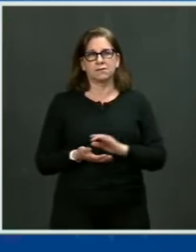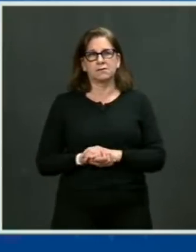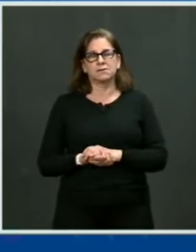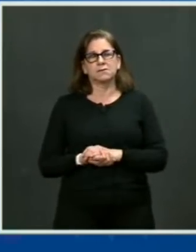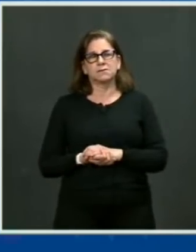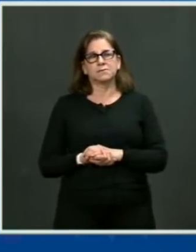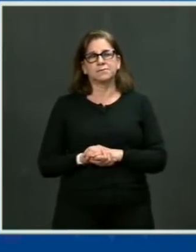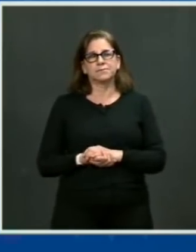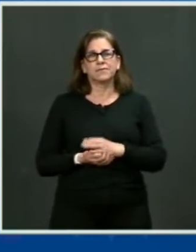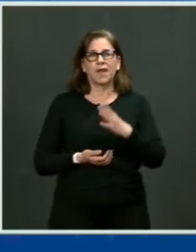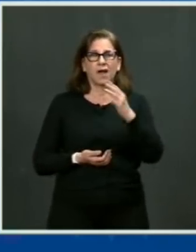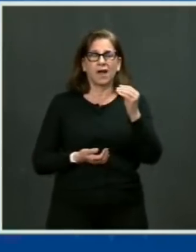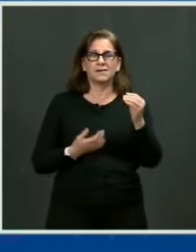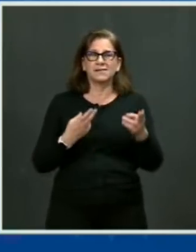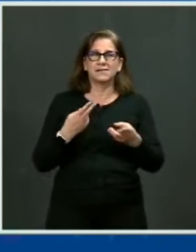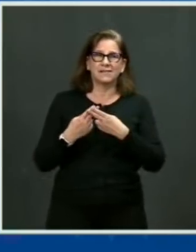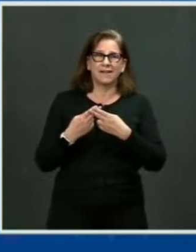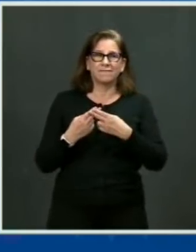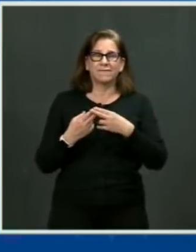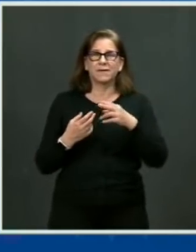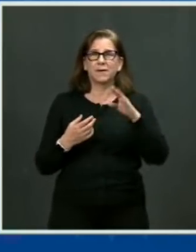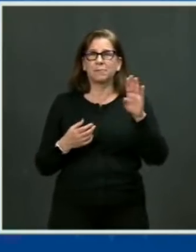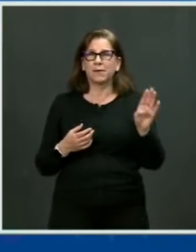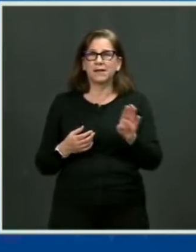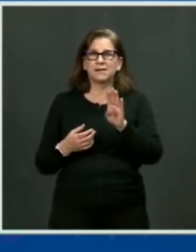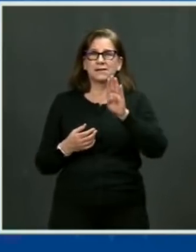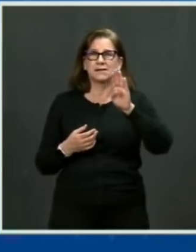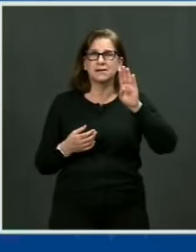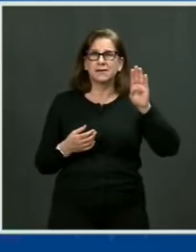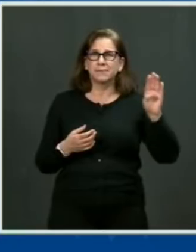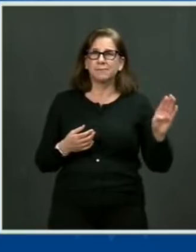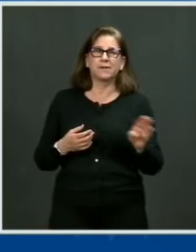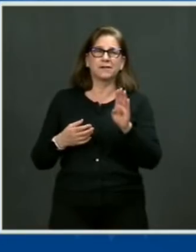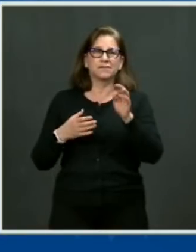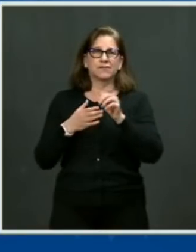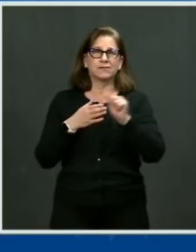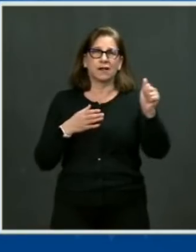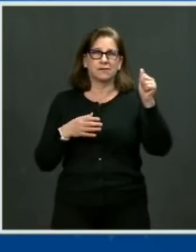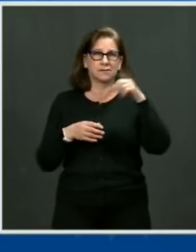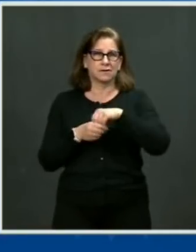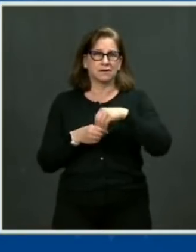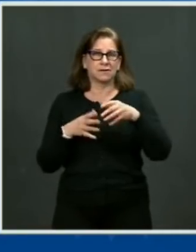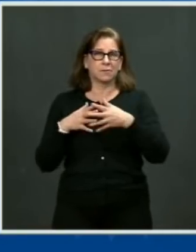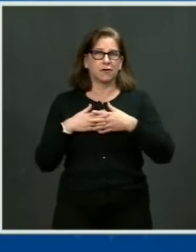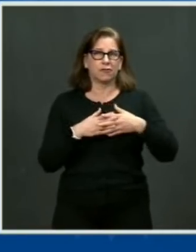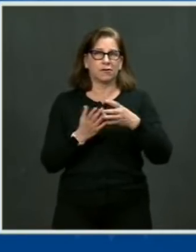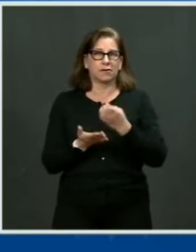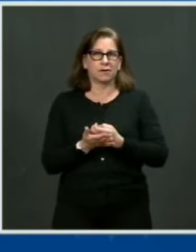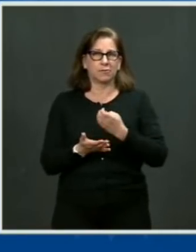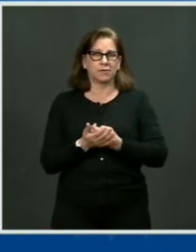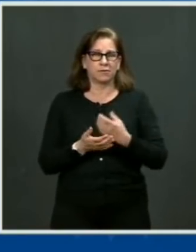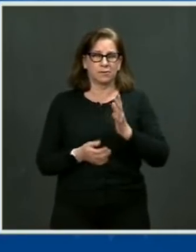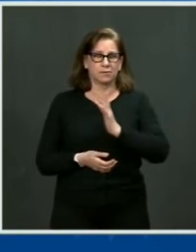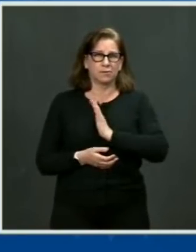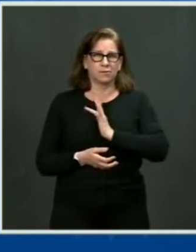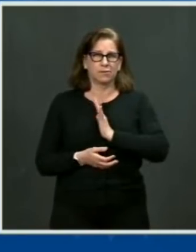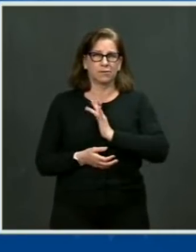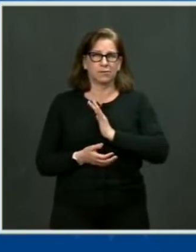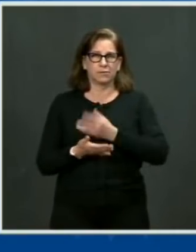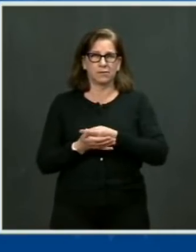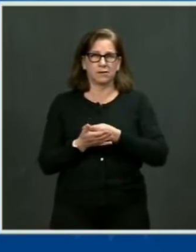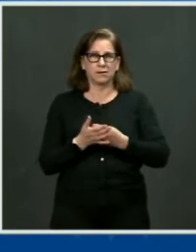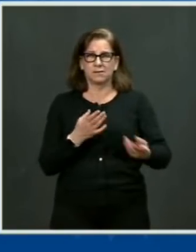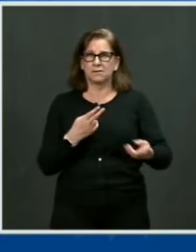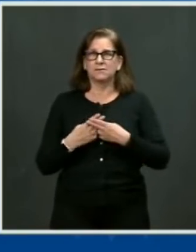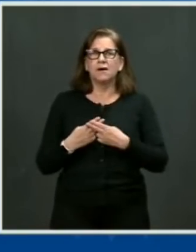dollars. In the meantime, much of it, as Senator Cicilline knows, is